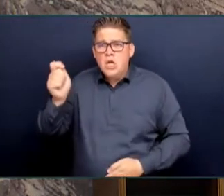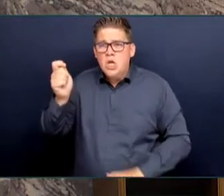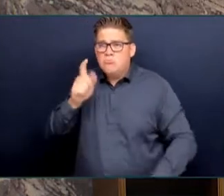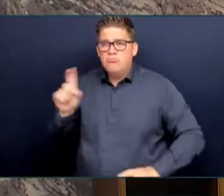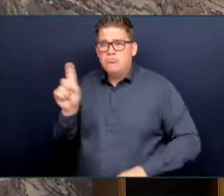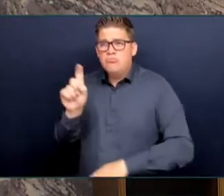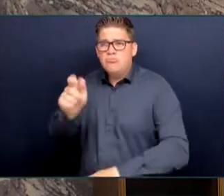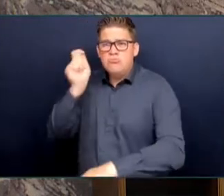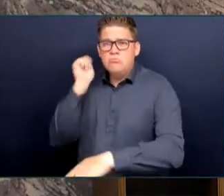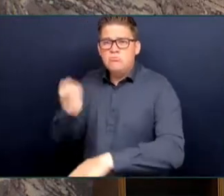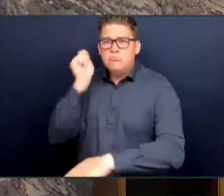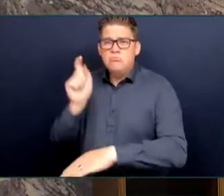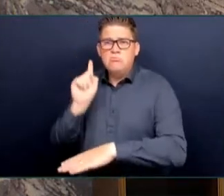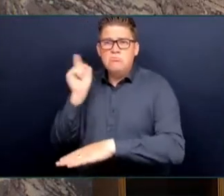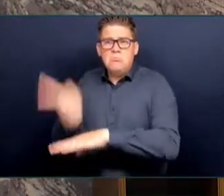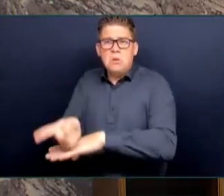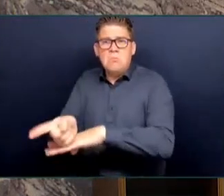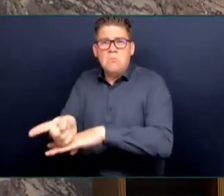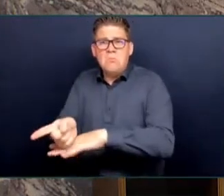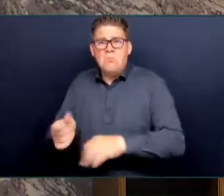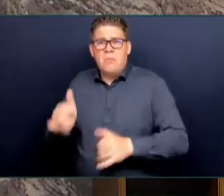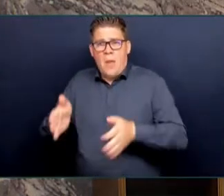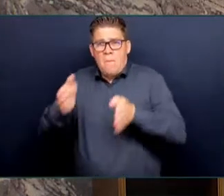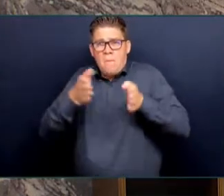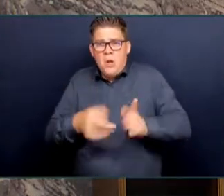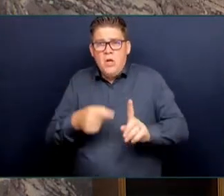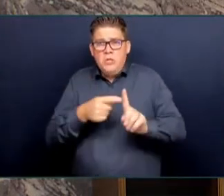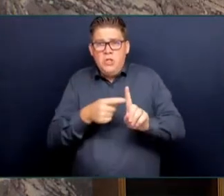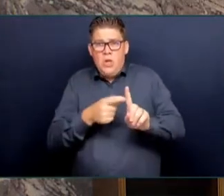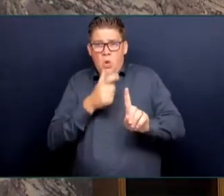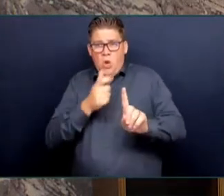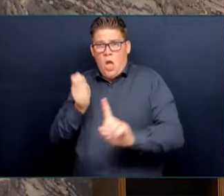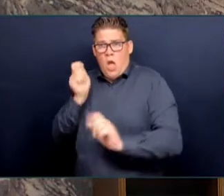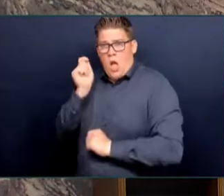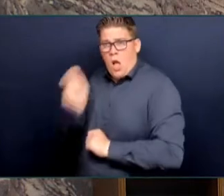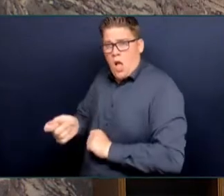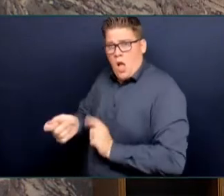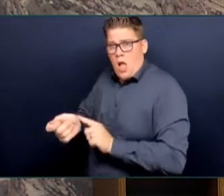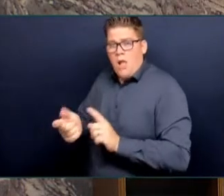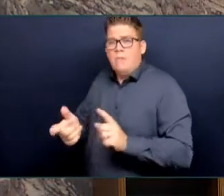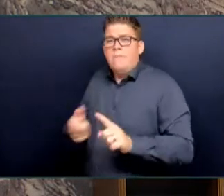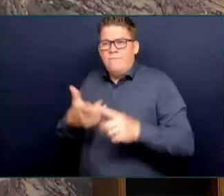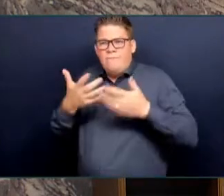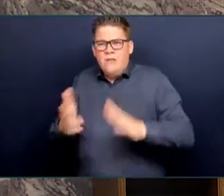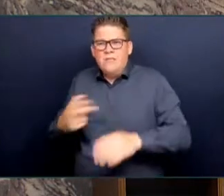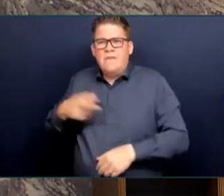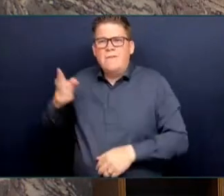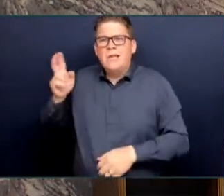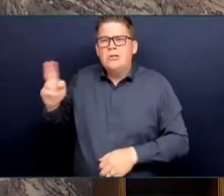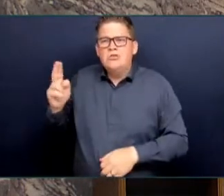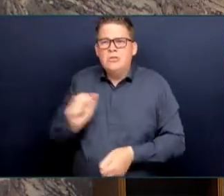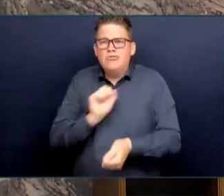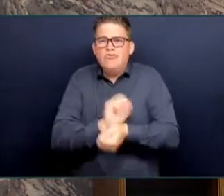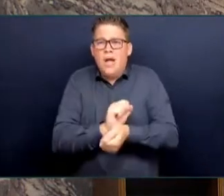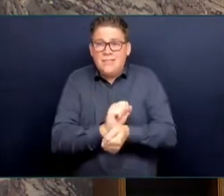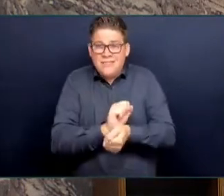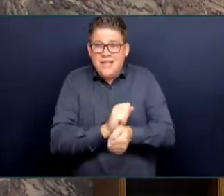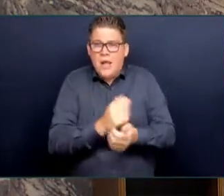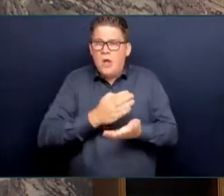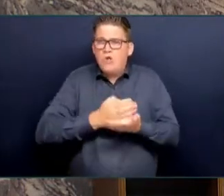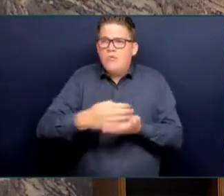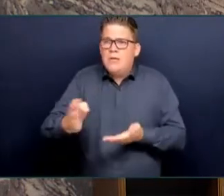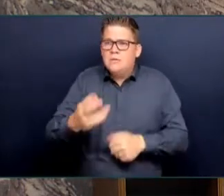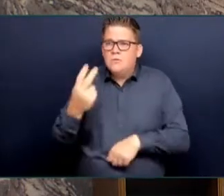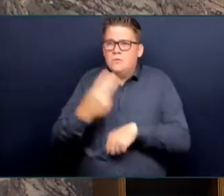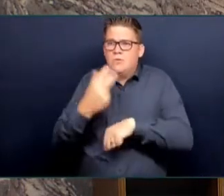was released just days before this attack on this young woman. What is it going to take for the NDP to take